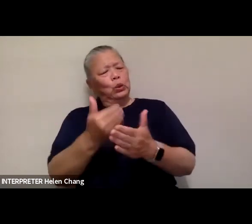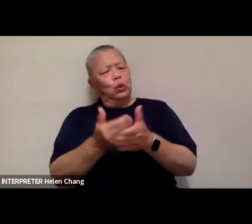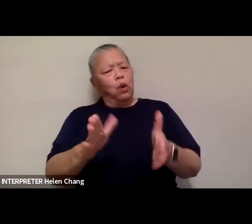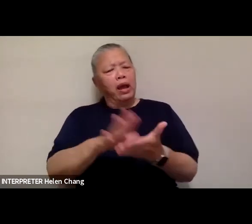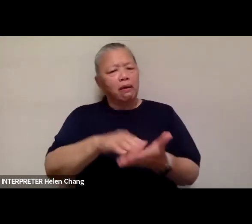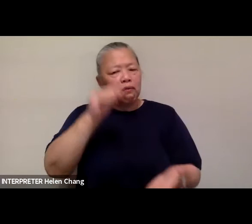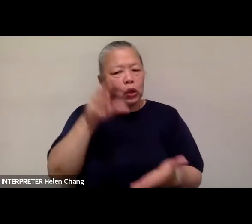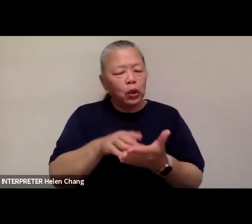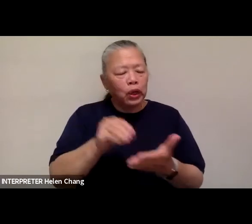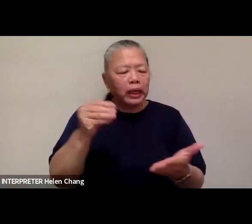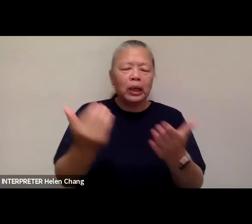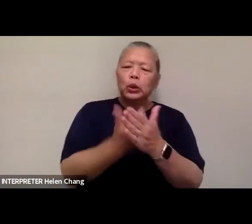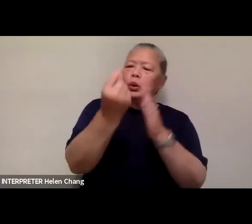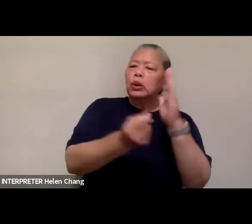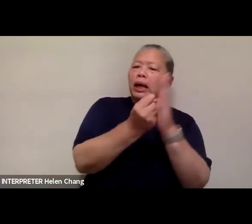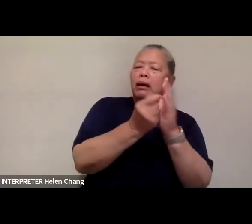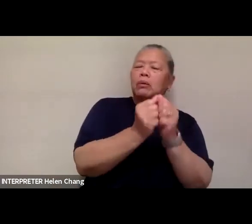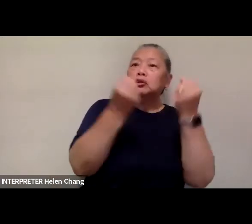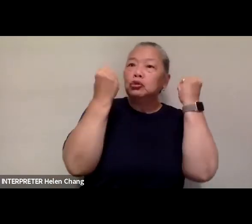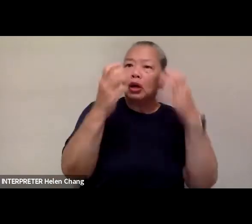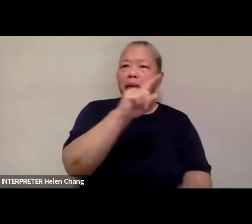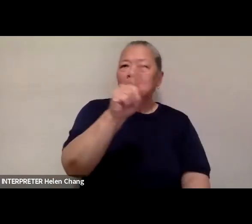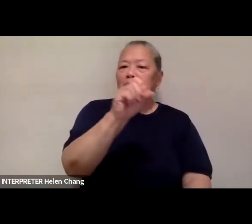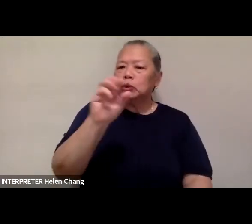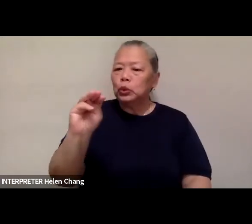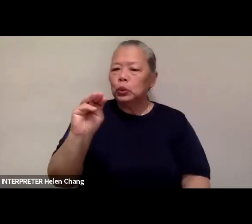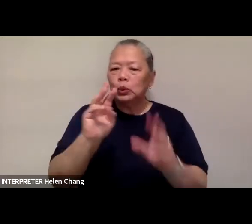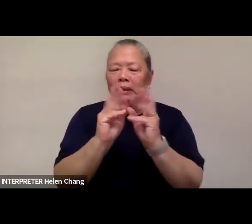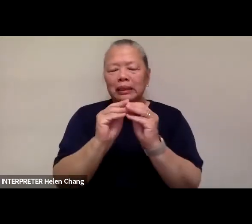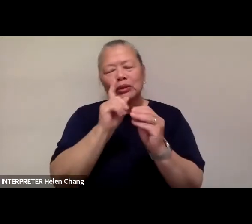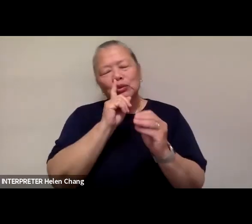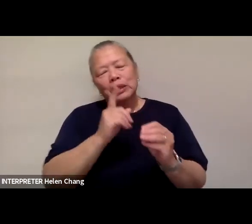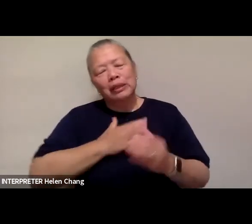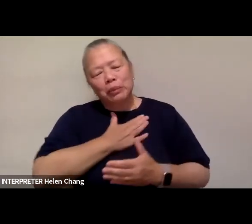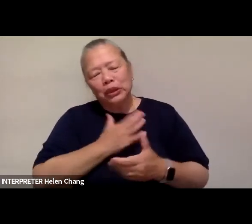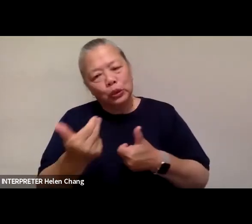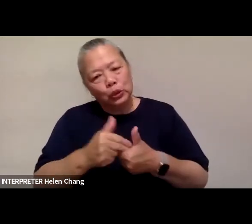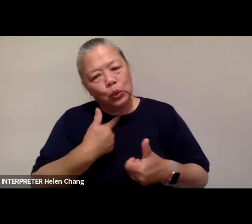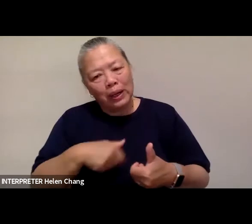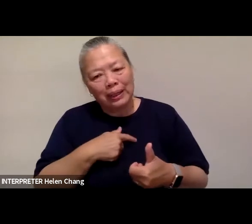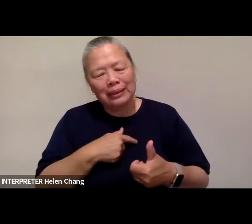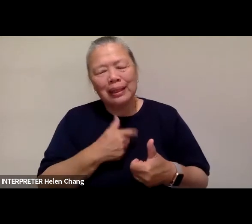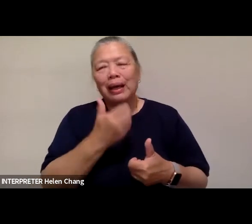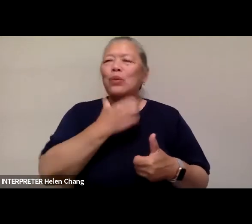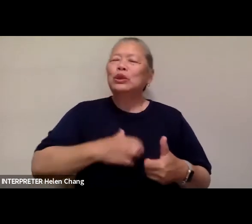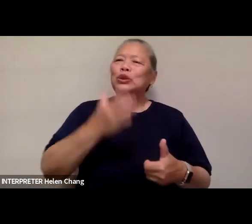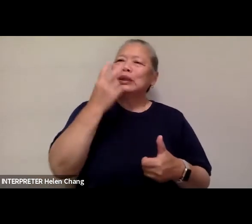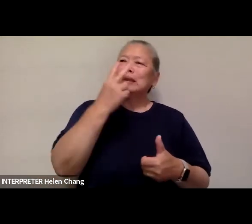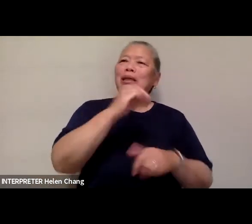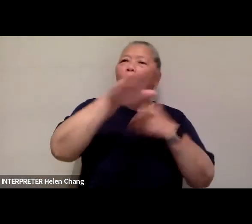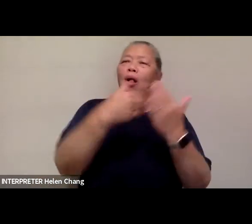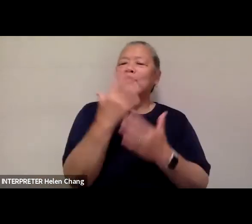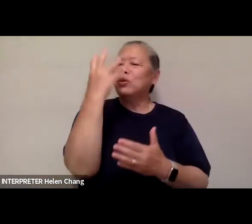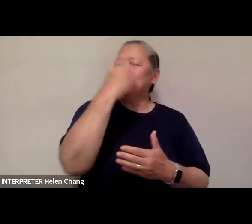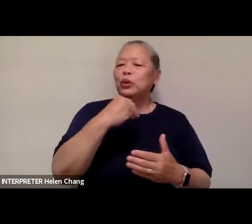so many Zooms. really appreciate you all being here and Zoom with us. Simone wish we could see all your lovely faces in person,